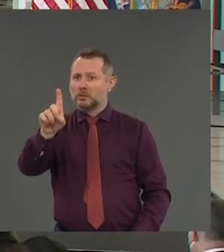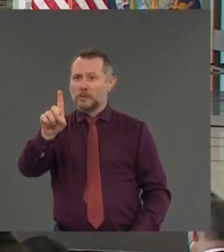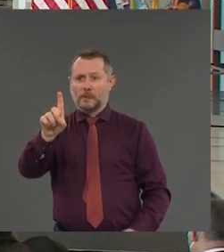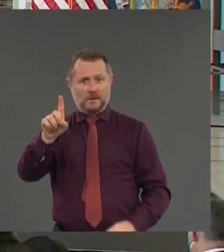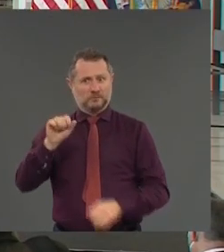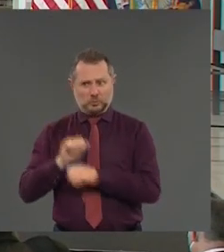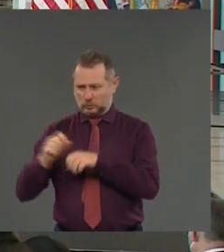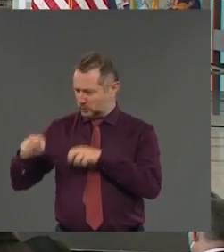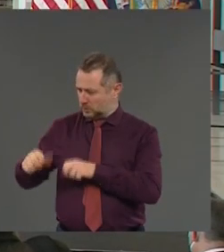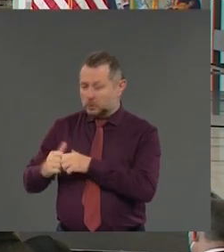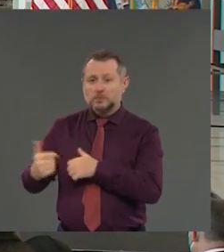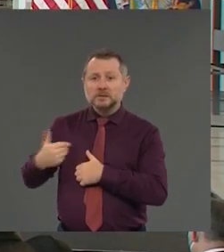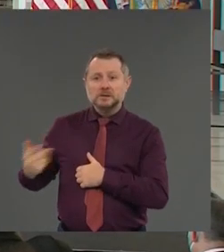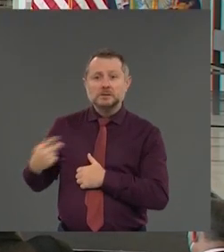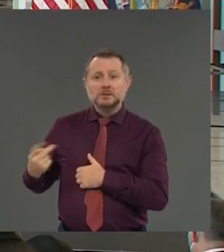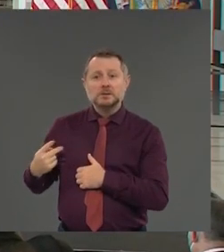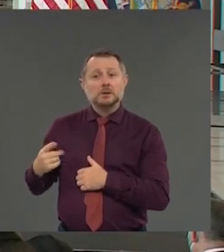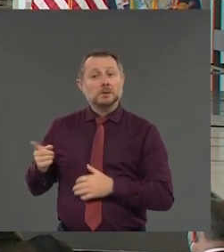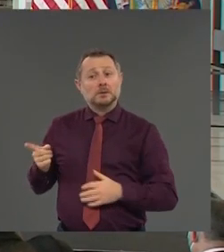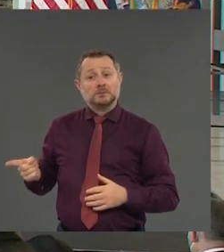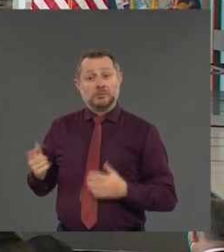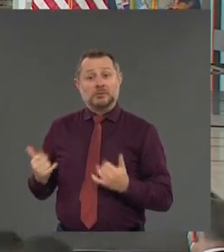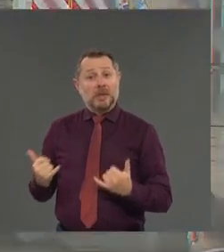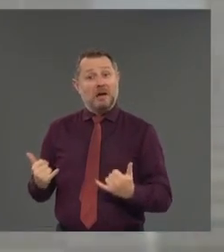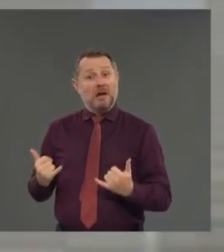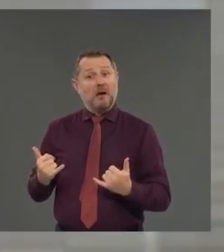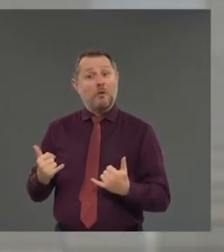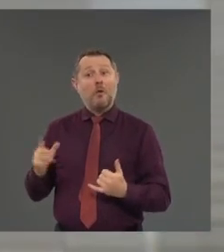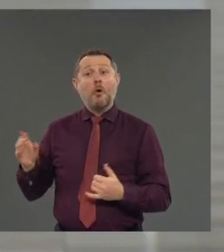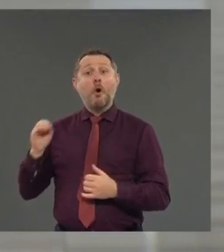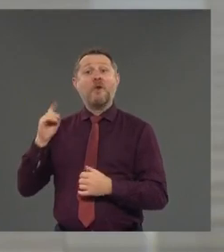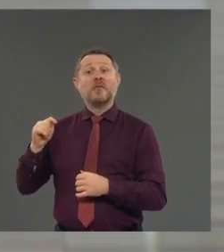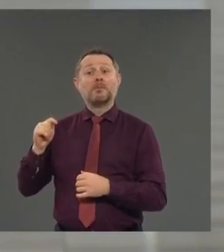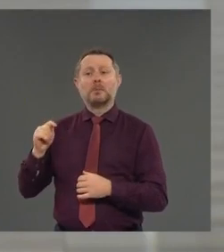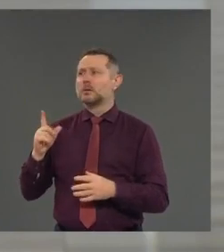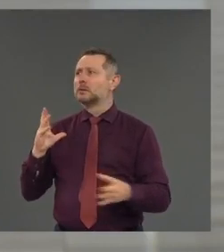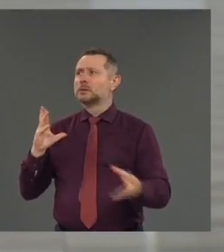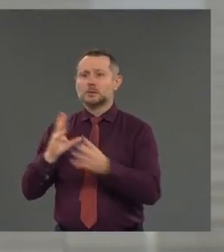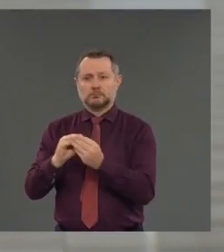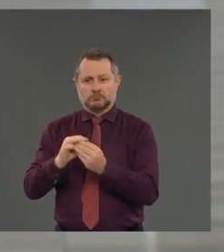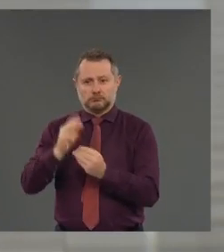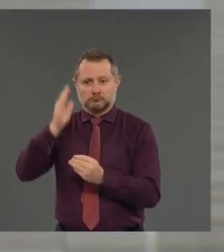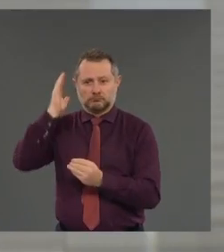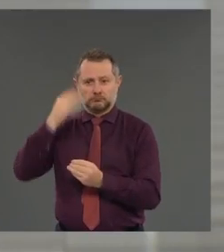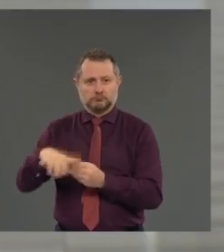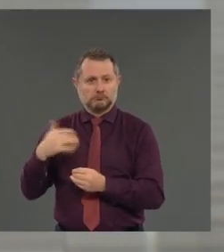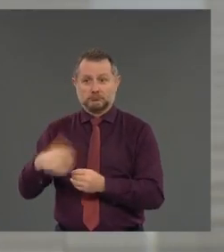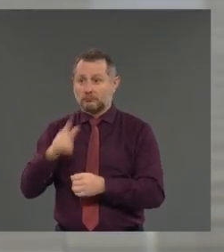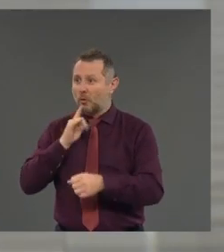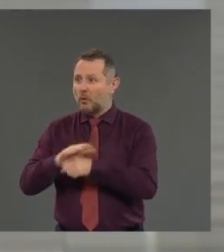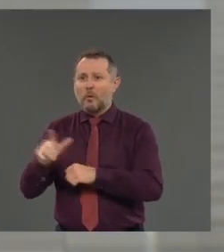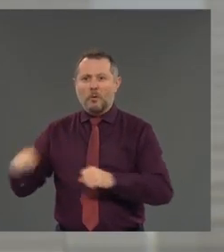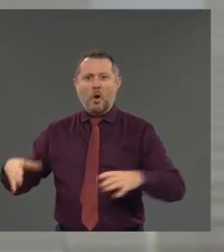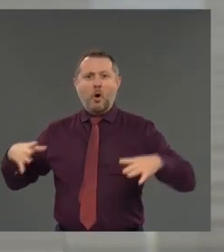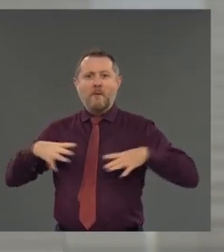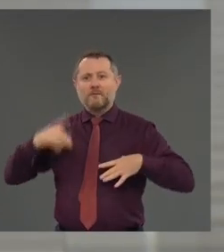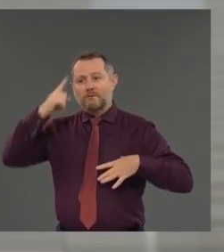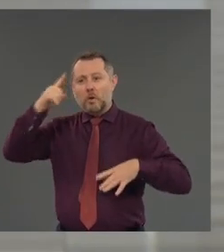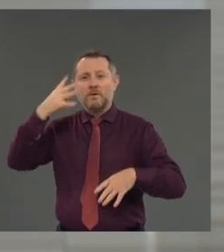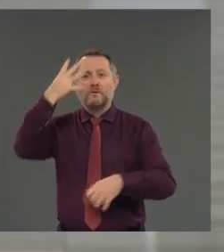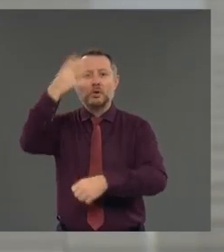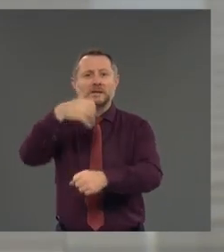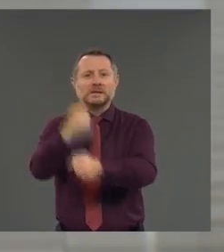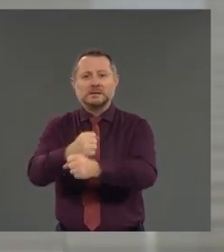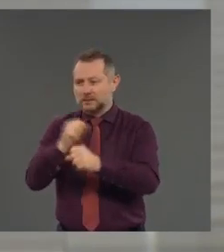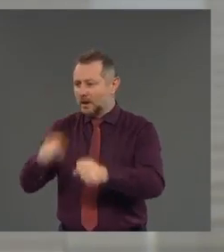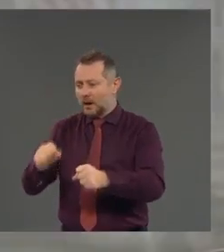They calculated. She now has enough overtime to take off for the next four years, believe it or not. So I want to thank her for everything she's done. To my left,